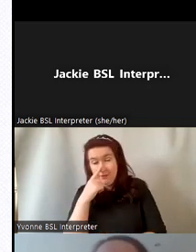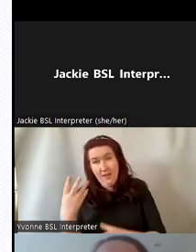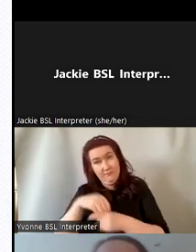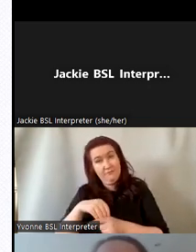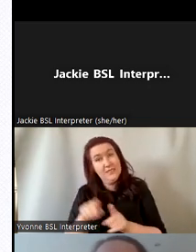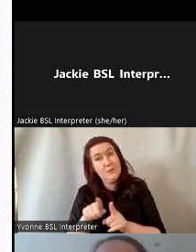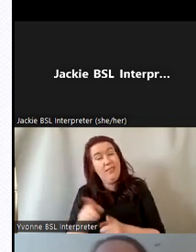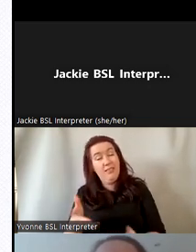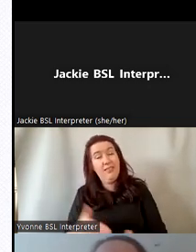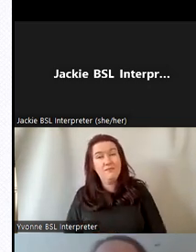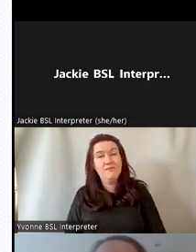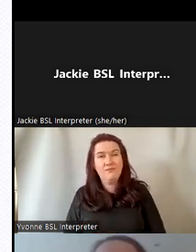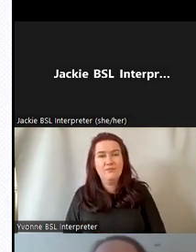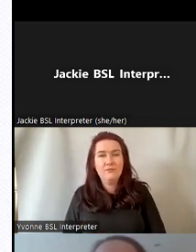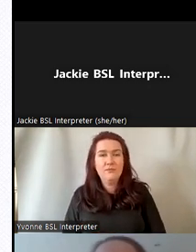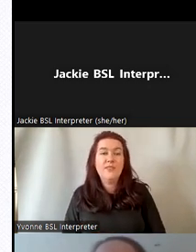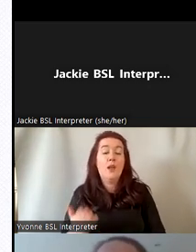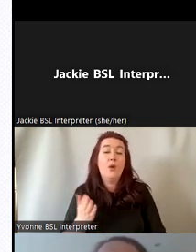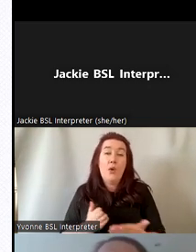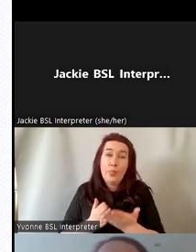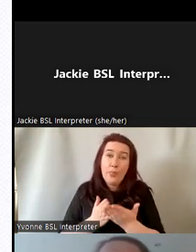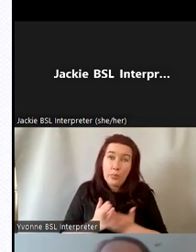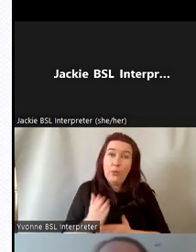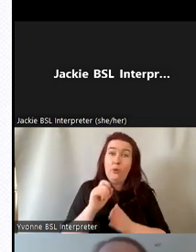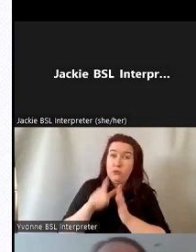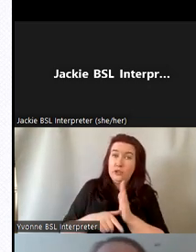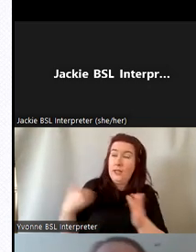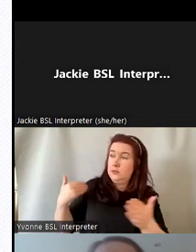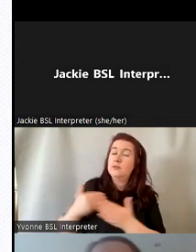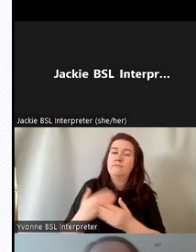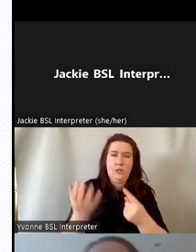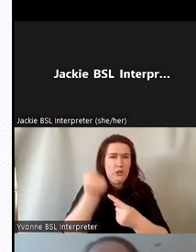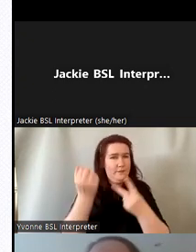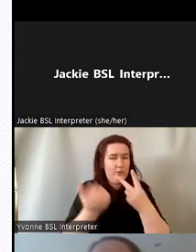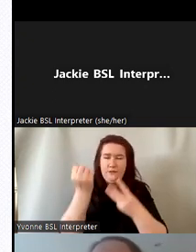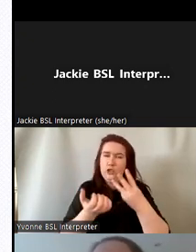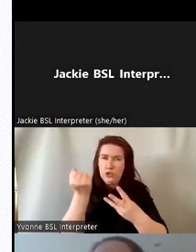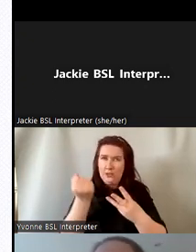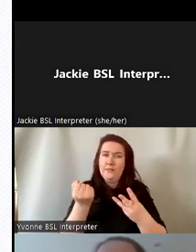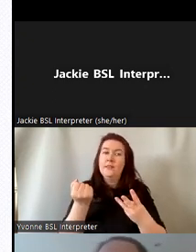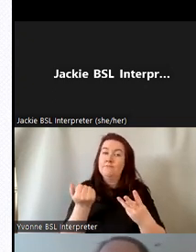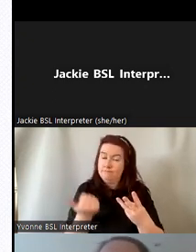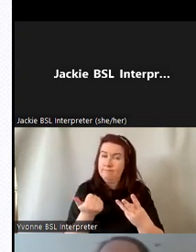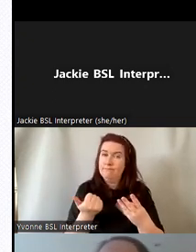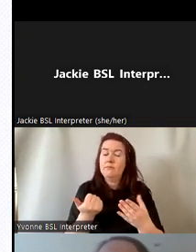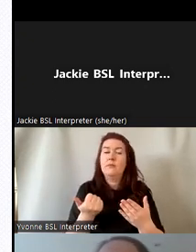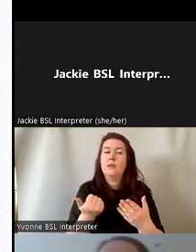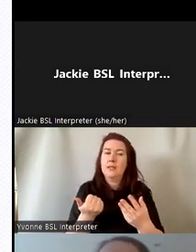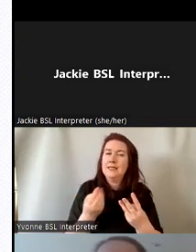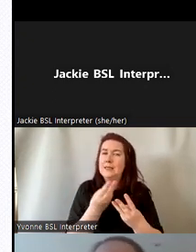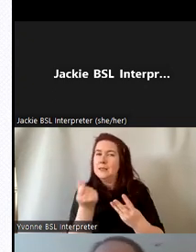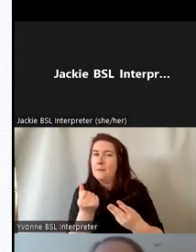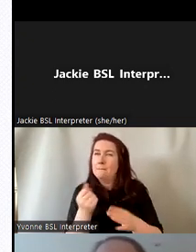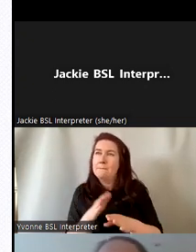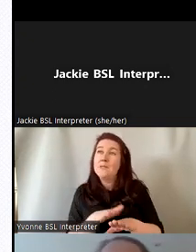so throughout the project we've achieved all the aims that we set set out to do albeit some of them a bit more